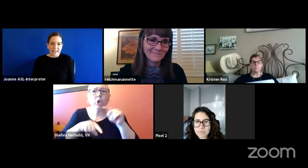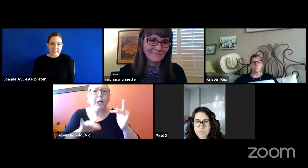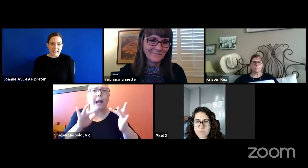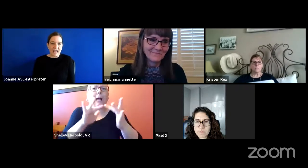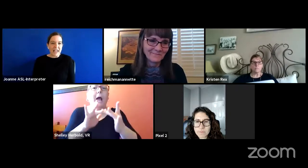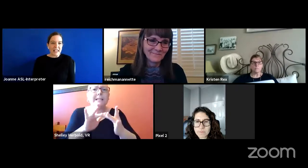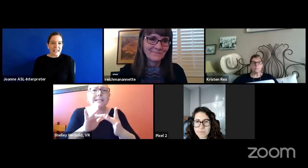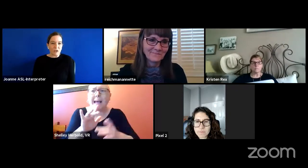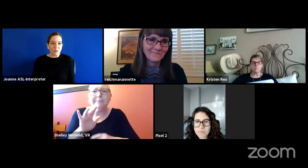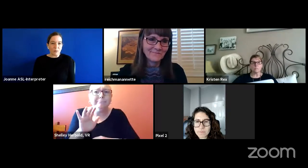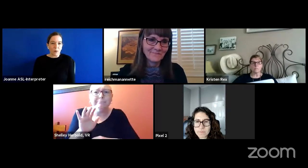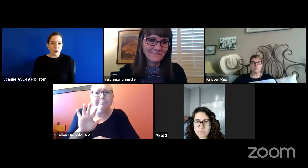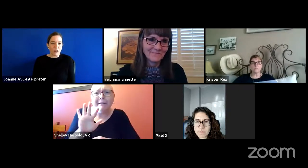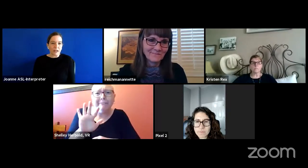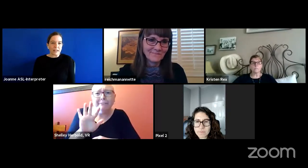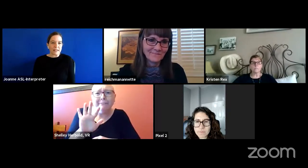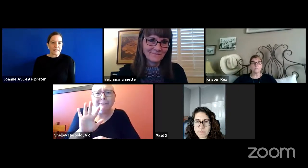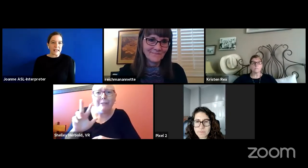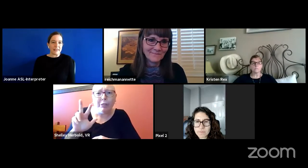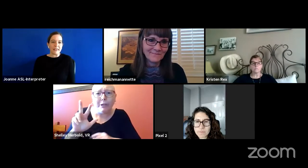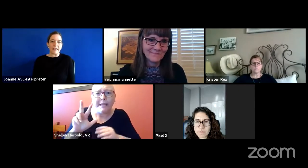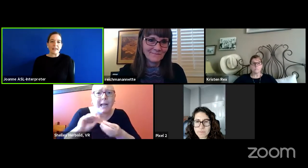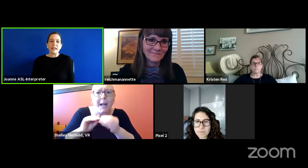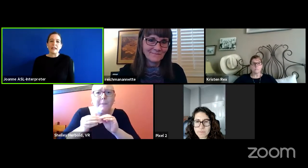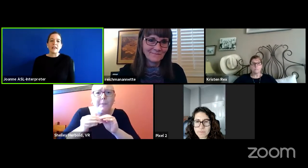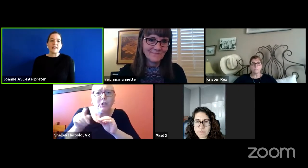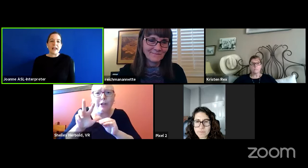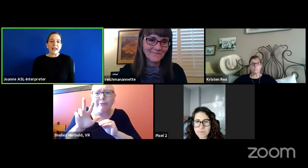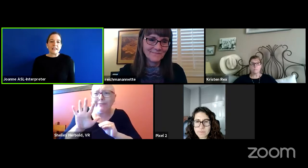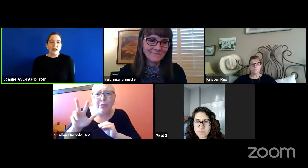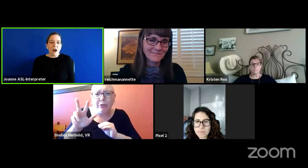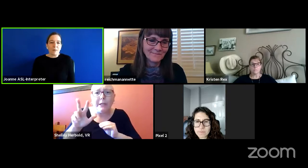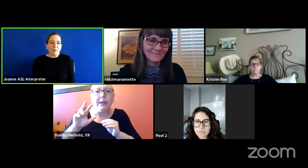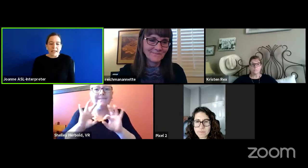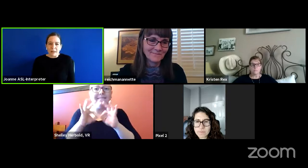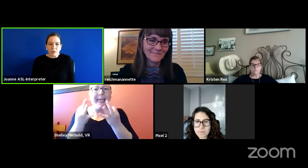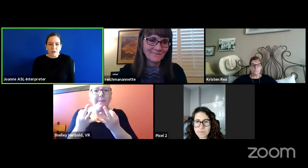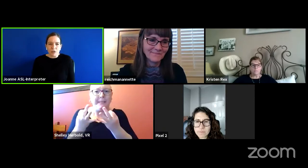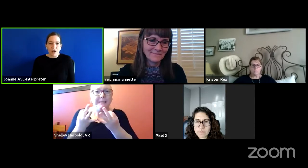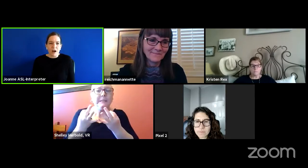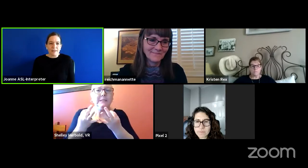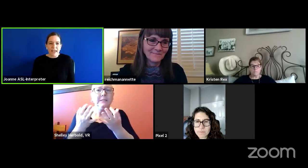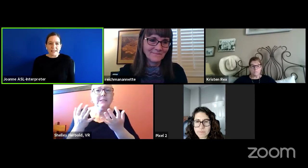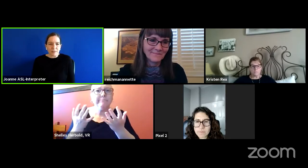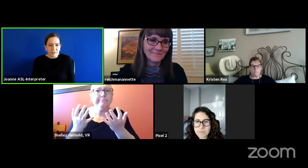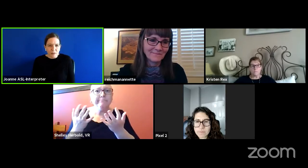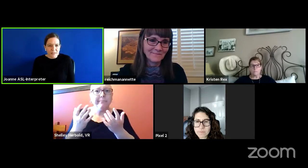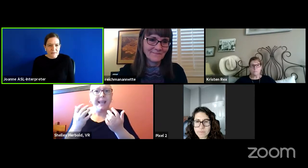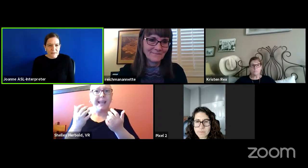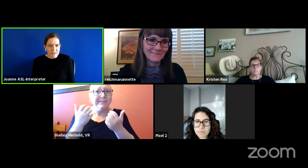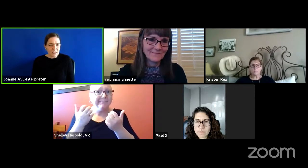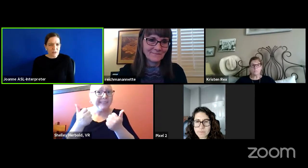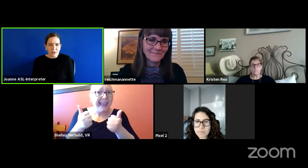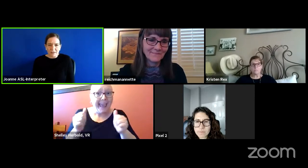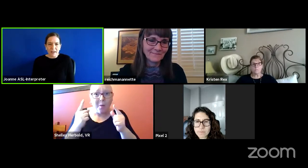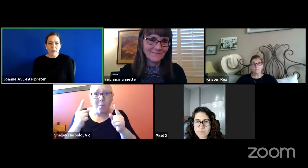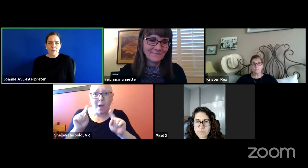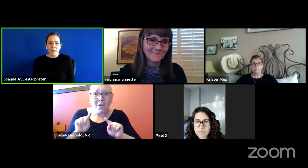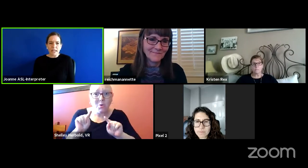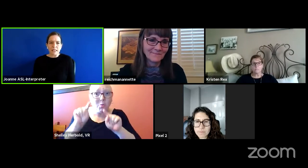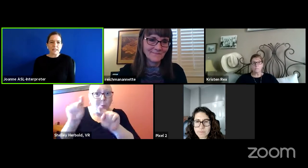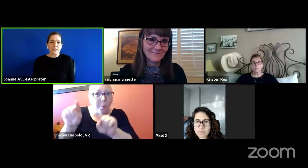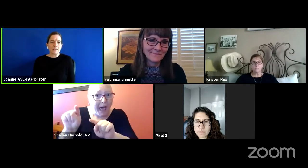access. And in the report, it said that they had not been able to contact, I believe it was 53